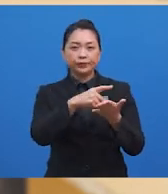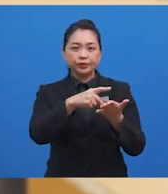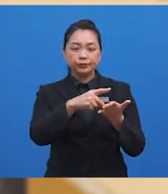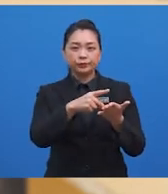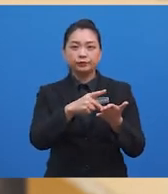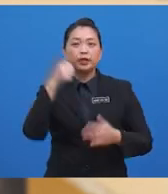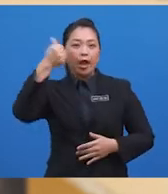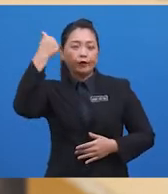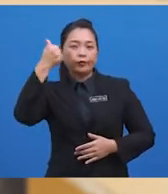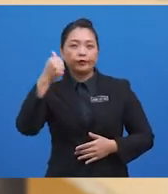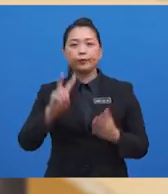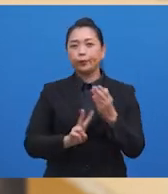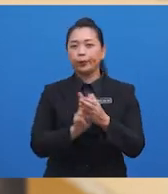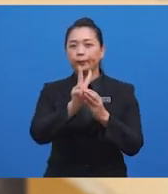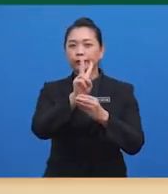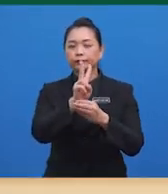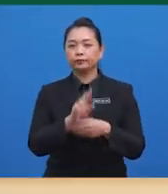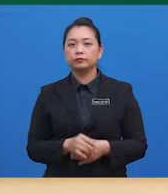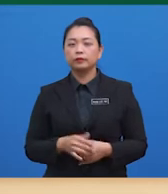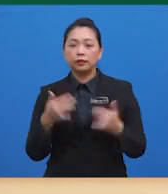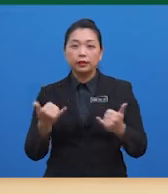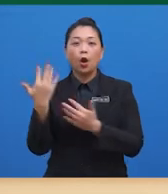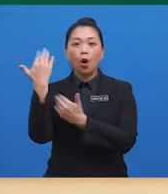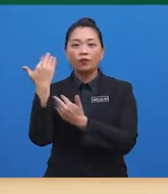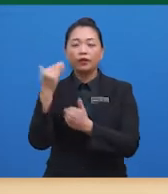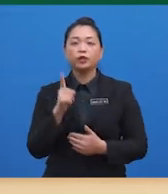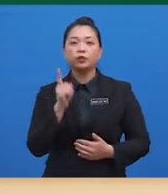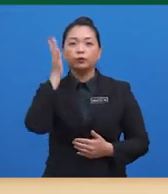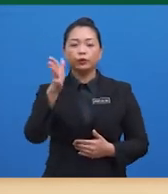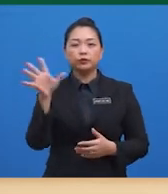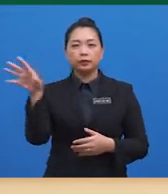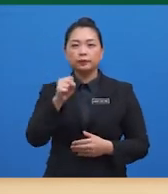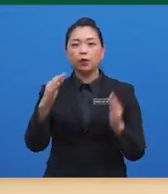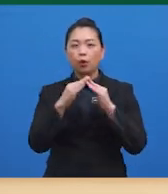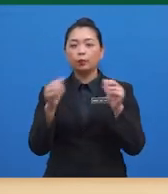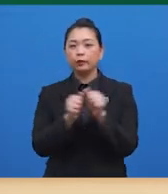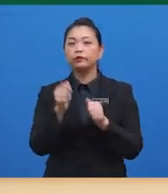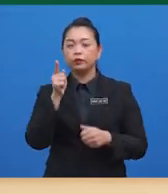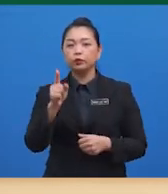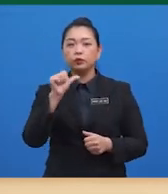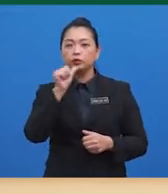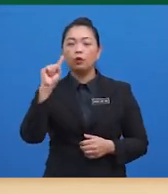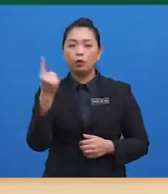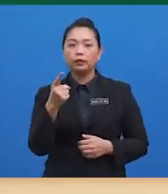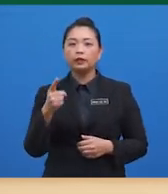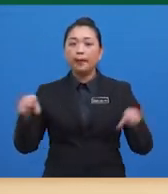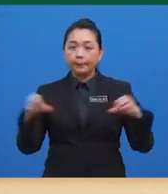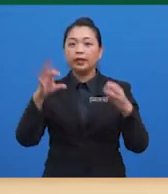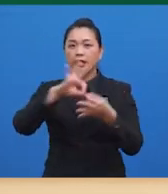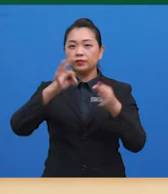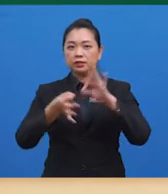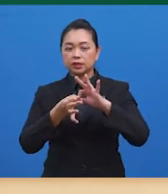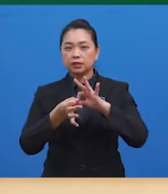alcohol and vaping. Now hopefully, you will take home with you, not only the skills of making